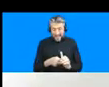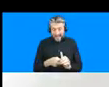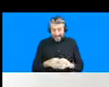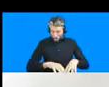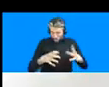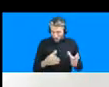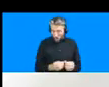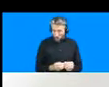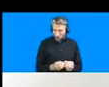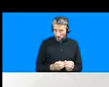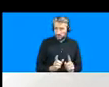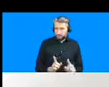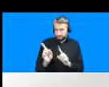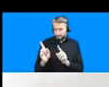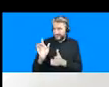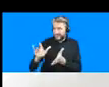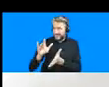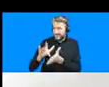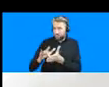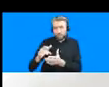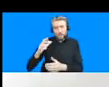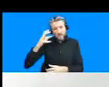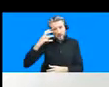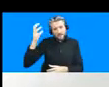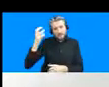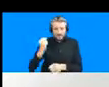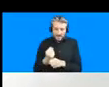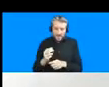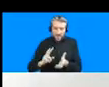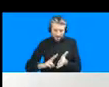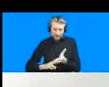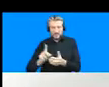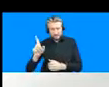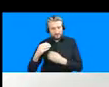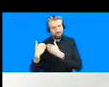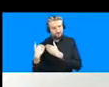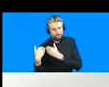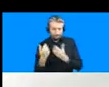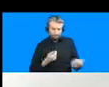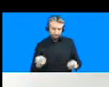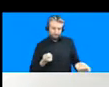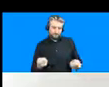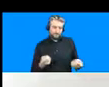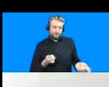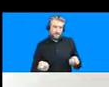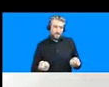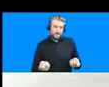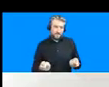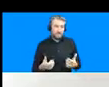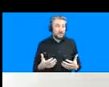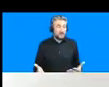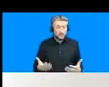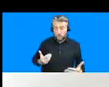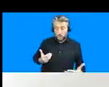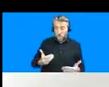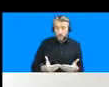provincial and the federal governments that are going to be handling this and there is no room made so far so far for